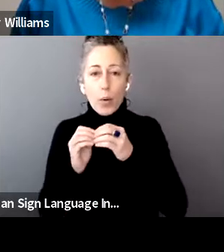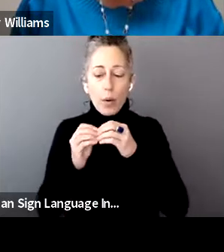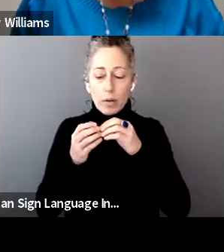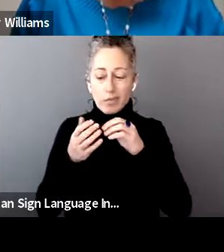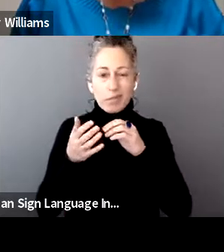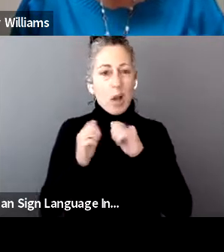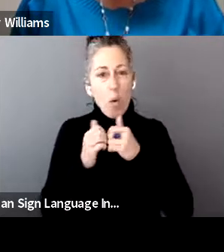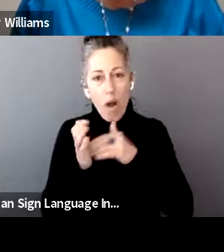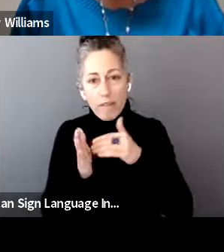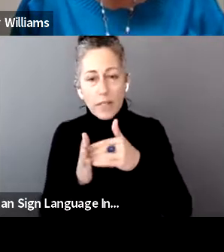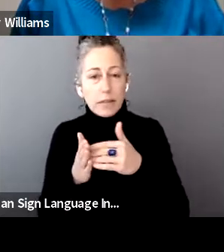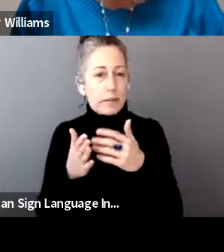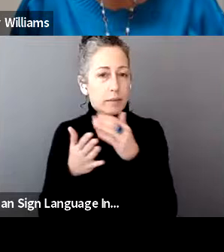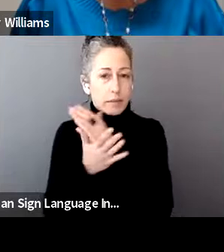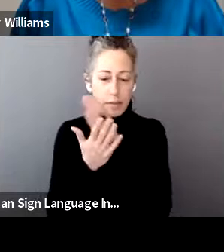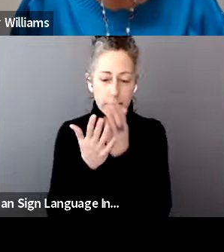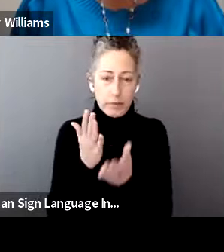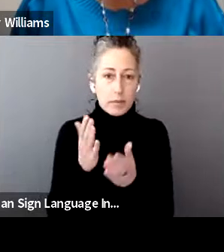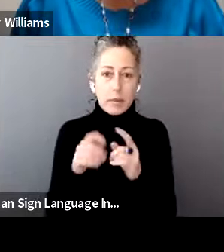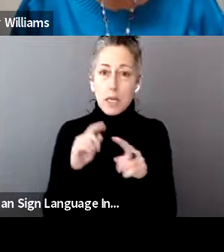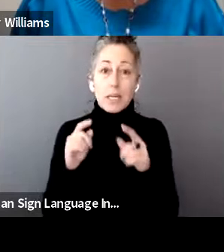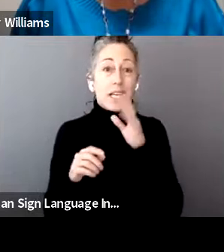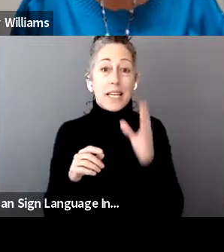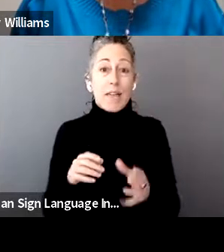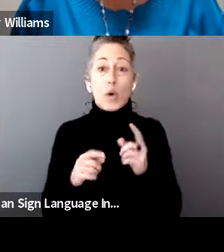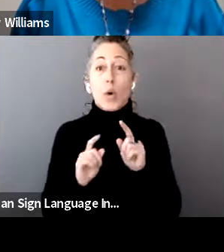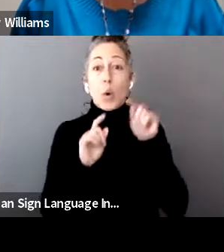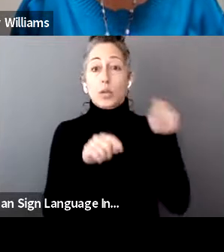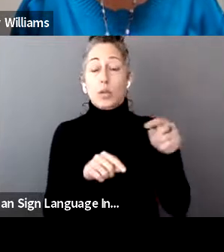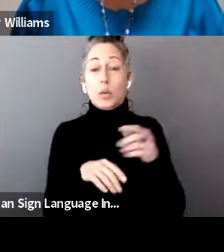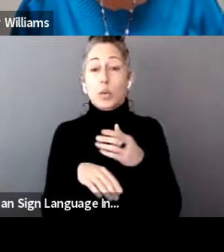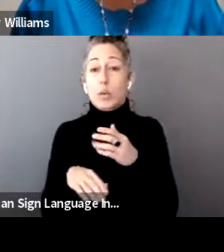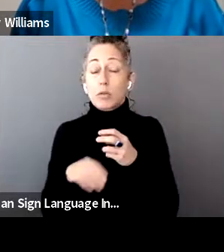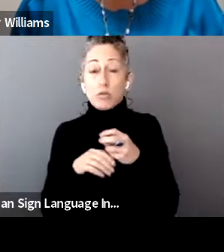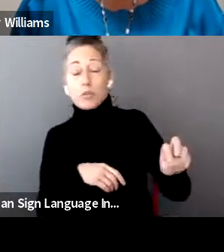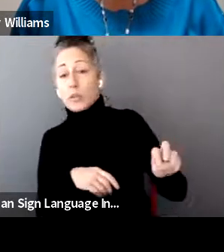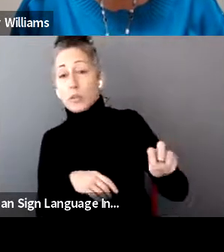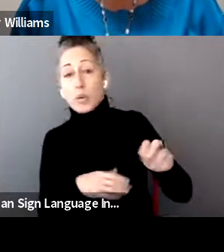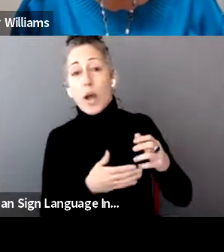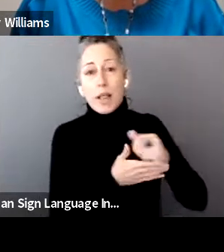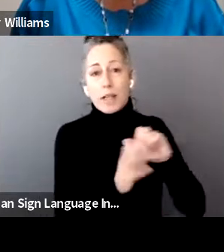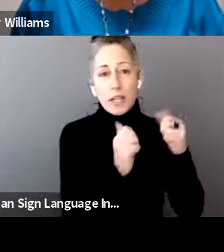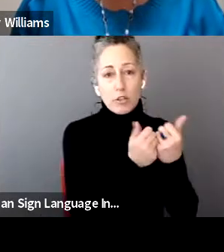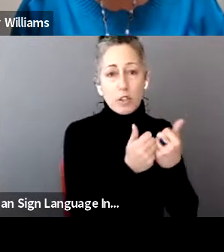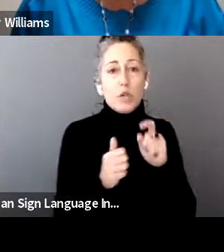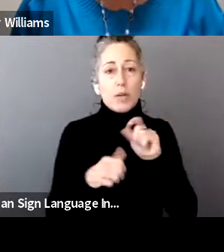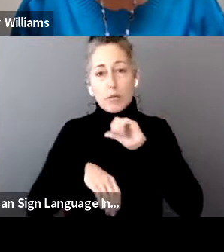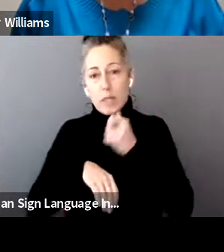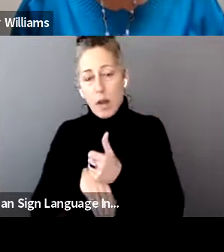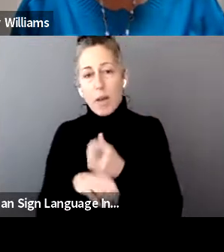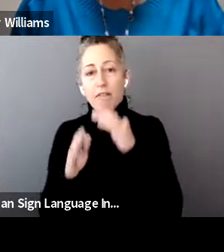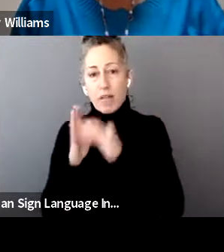but it will not go to an outside collection agency or anything once you fill out that form requesting your payment plan.